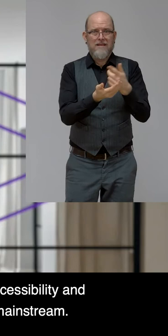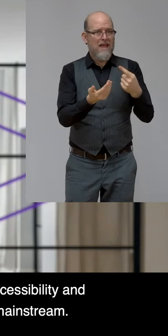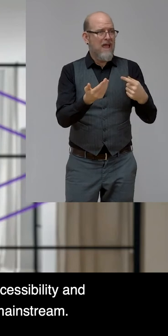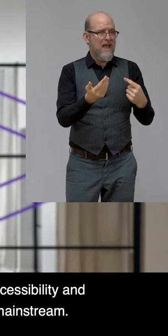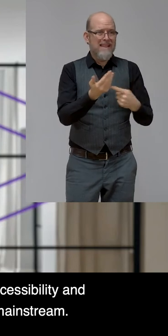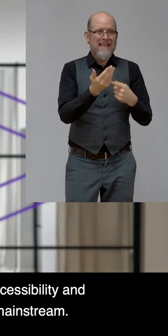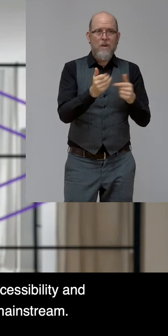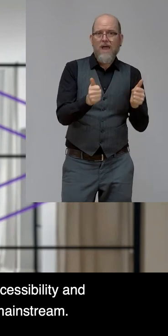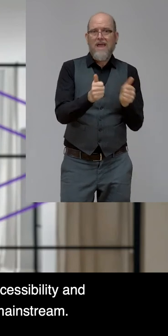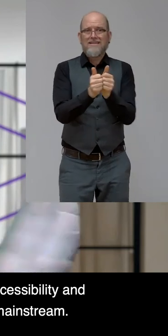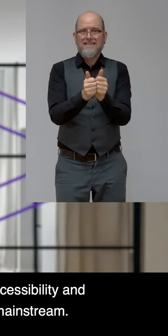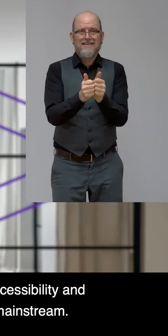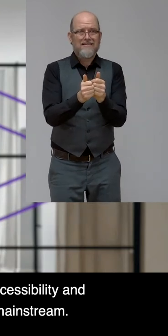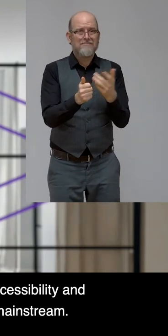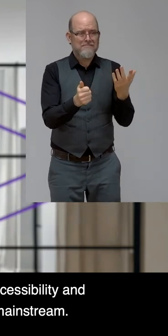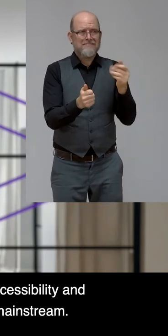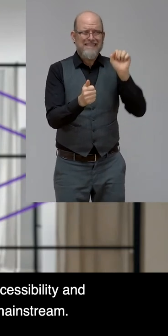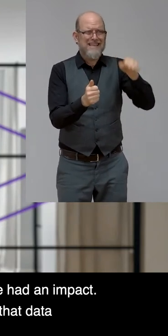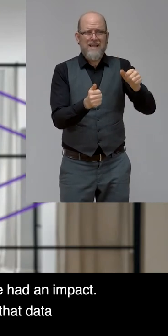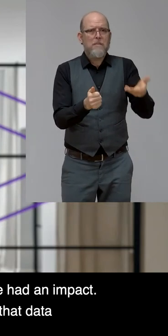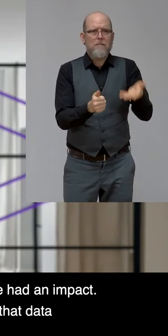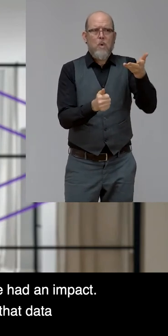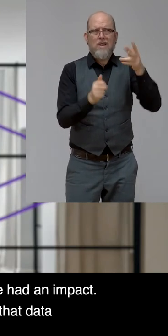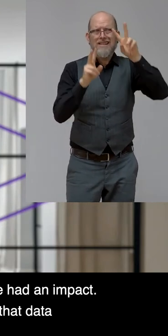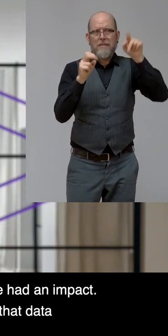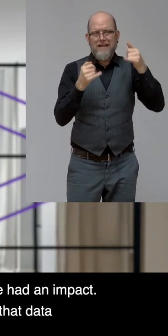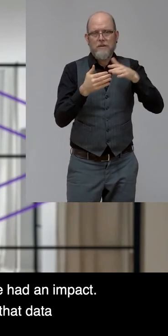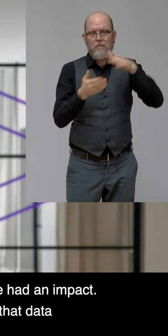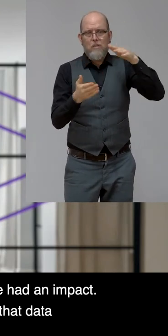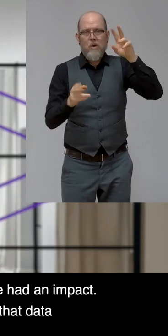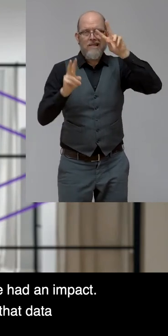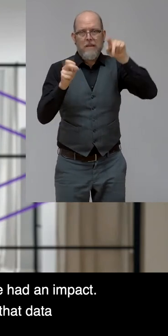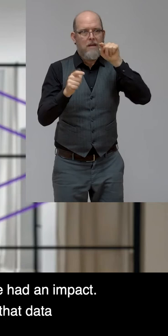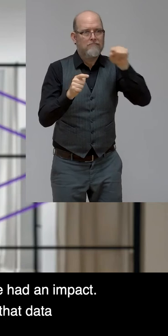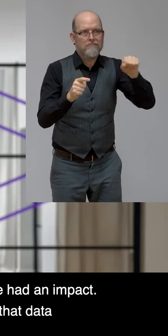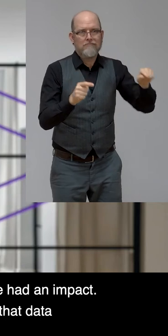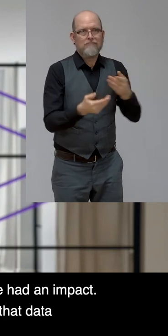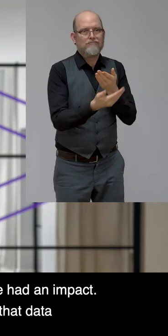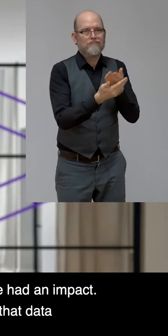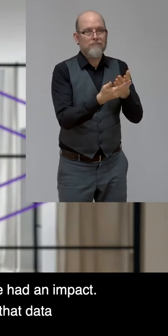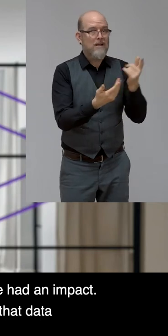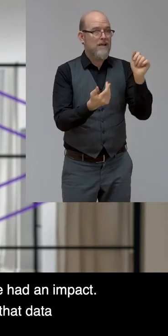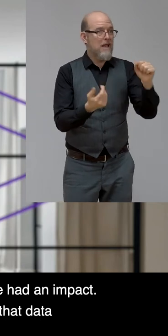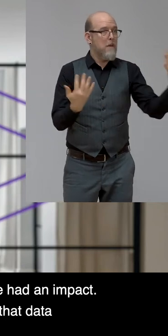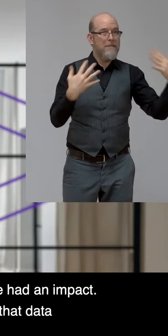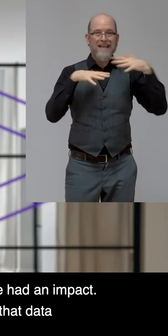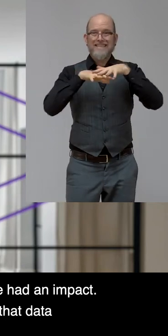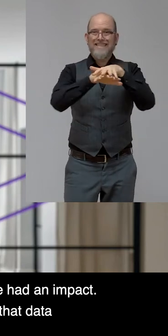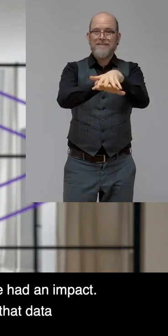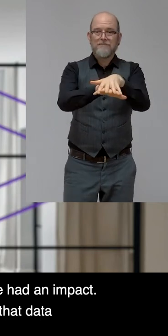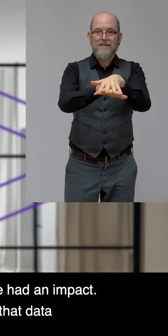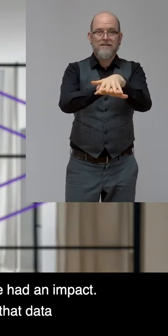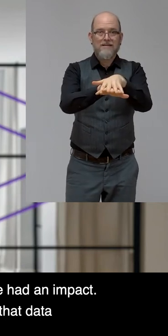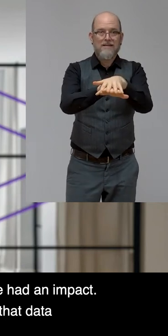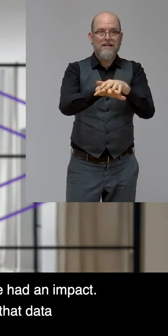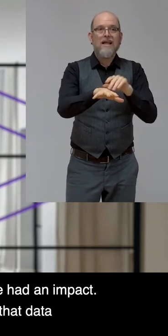accommodations has been in the mainstream. So, you know, again, I'm, I'm, I'm, I'm, agreeing with you. I think it